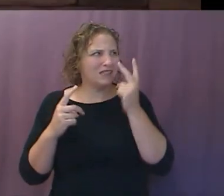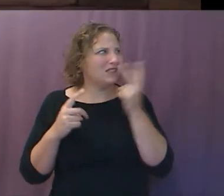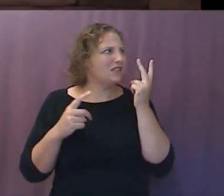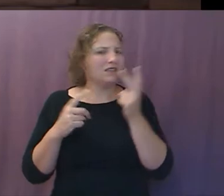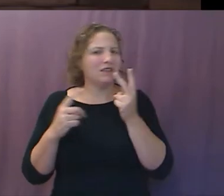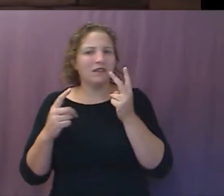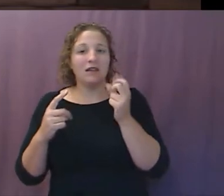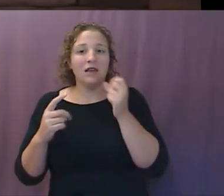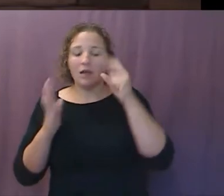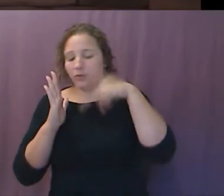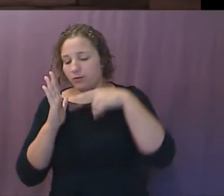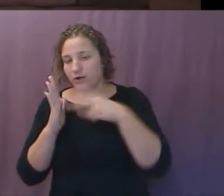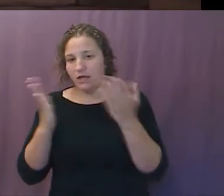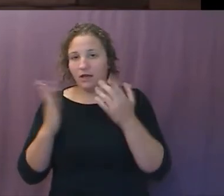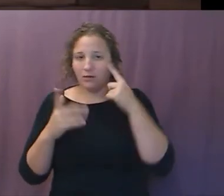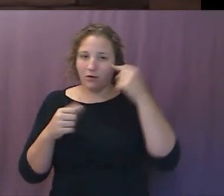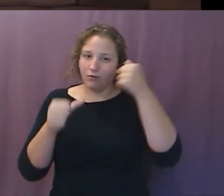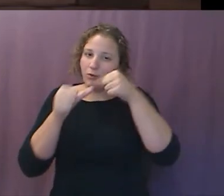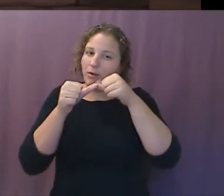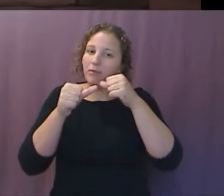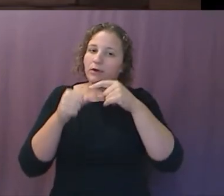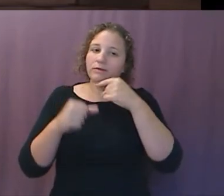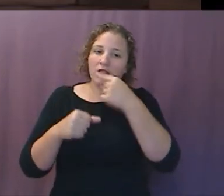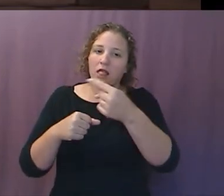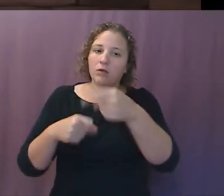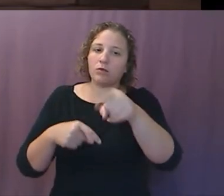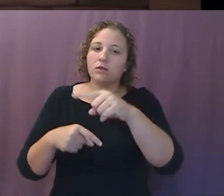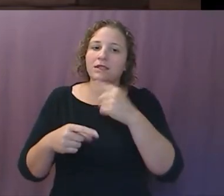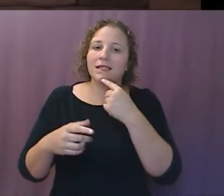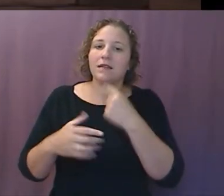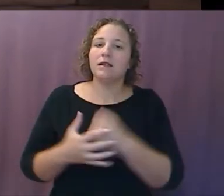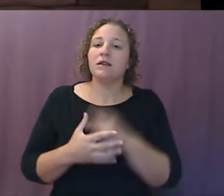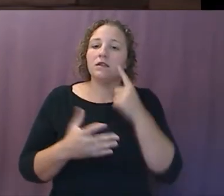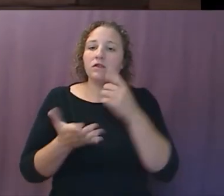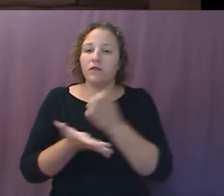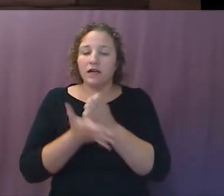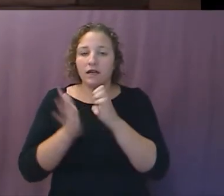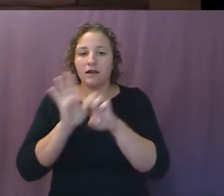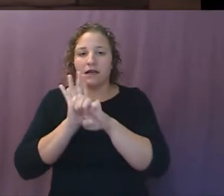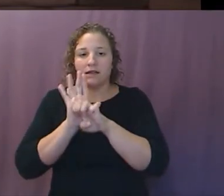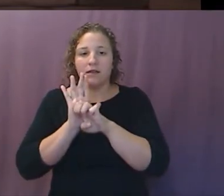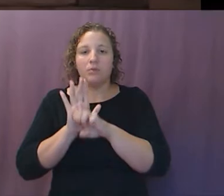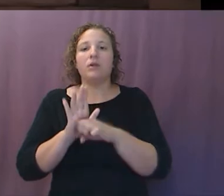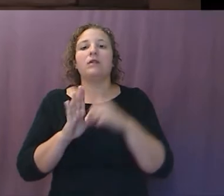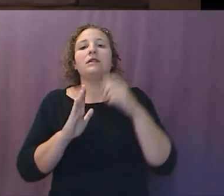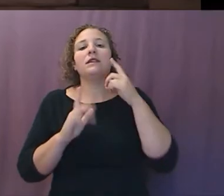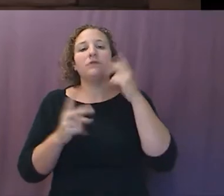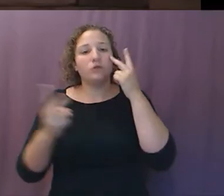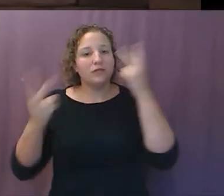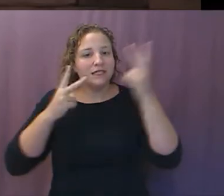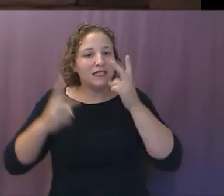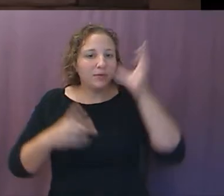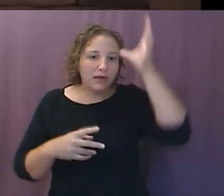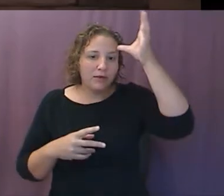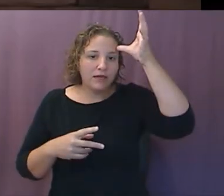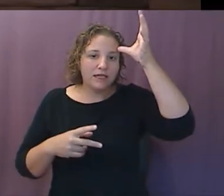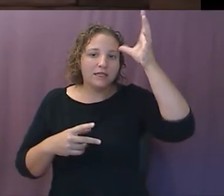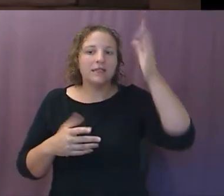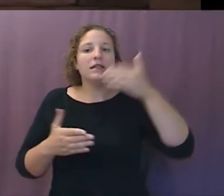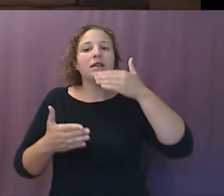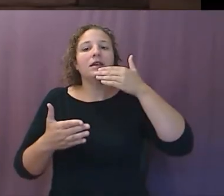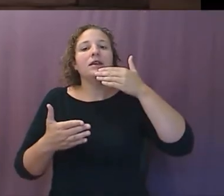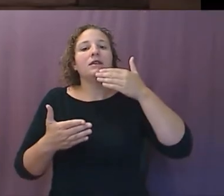We're going to read it down here. All right, we'll go from memory. Certain things they would do, for example, visiting parents, speaking well of the government, giving money,